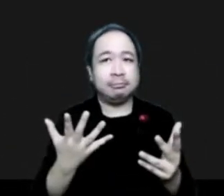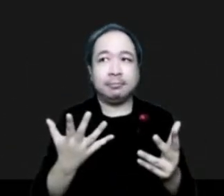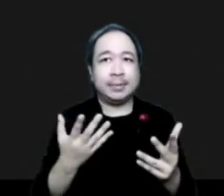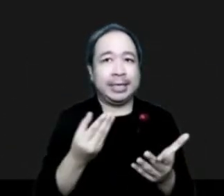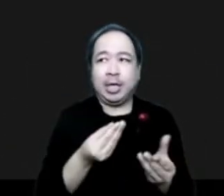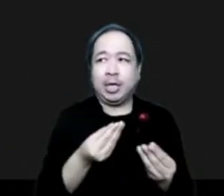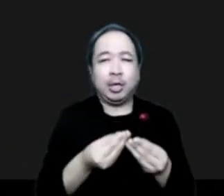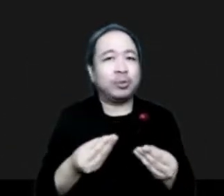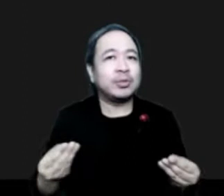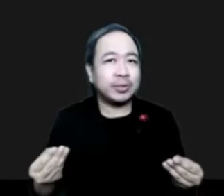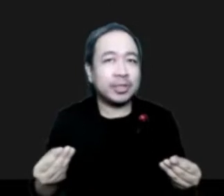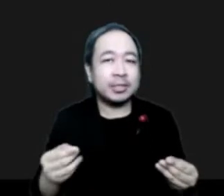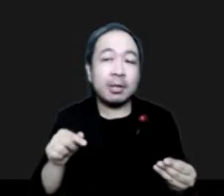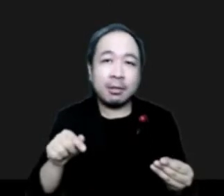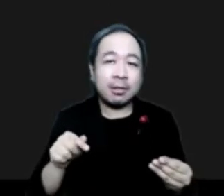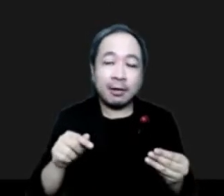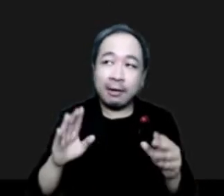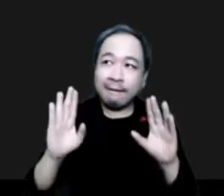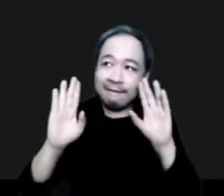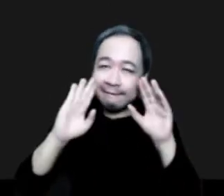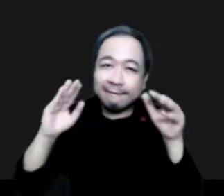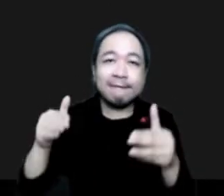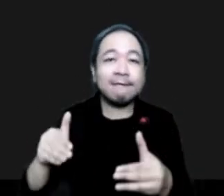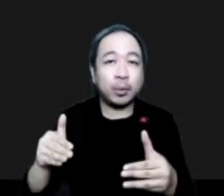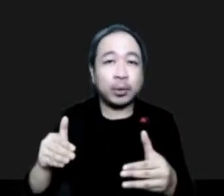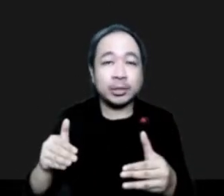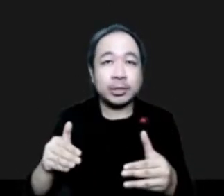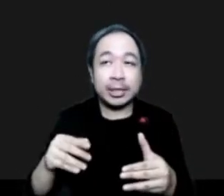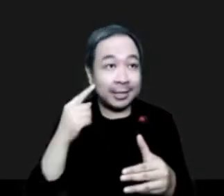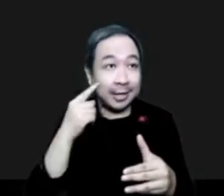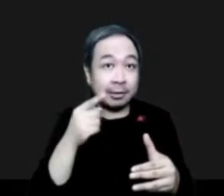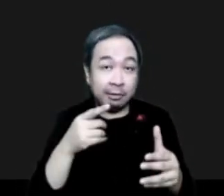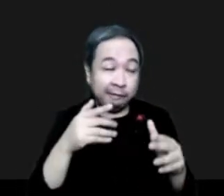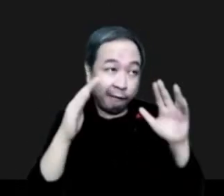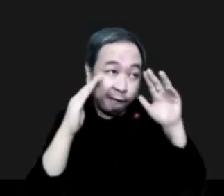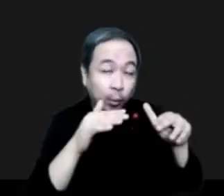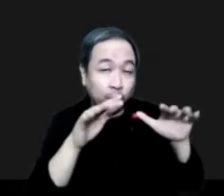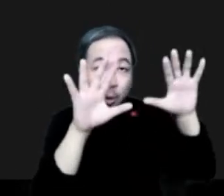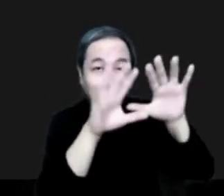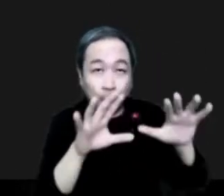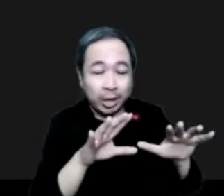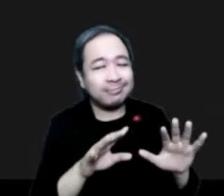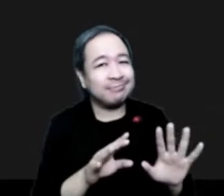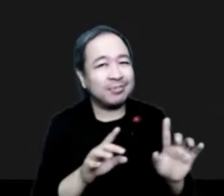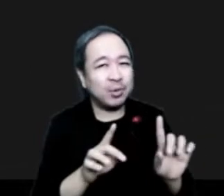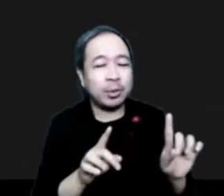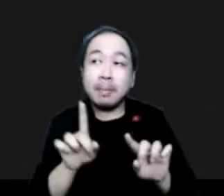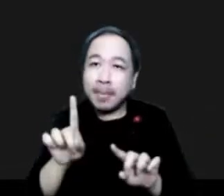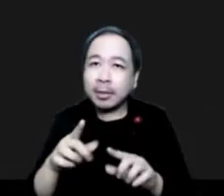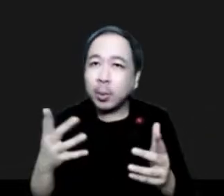resource focus and not necessarily a weather climate, but where we expect out of area resources to be requested